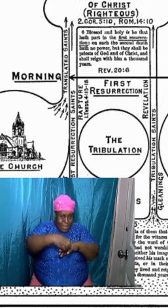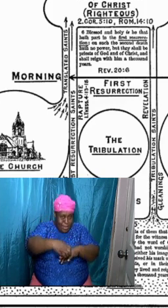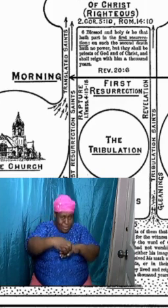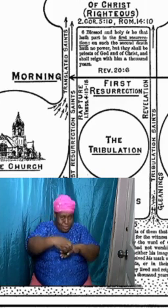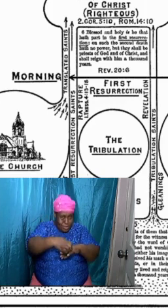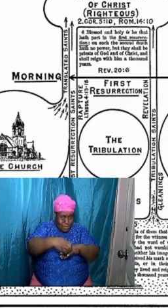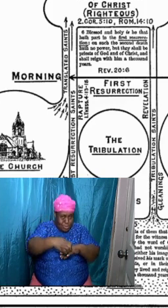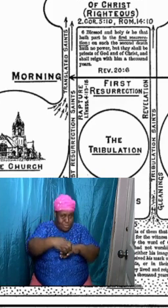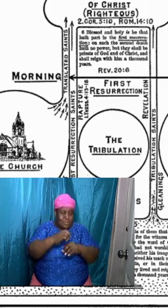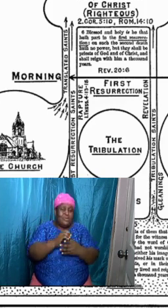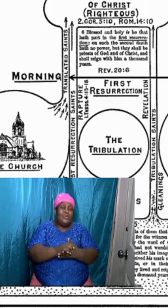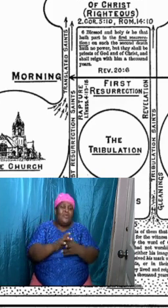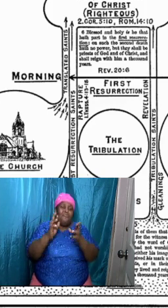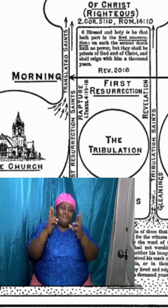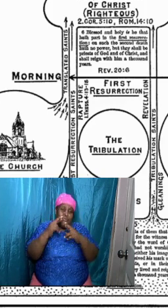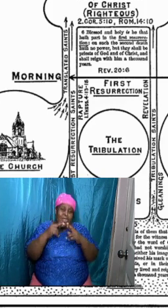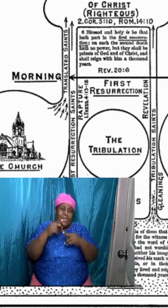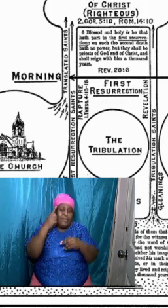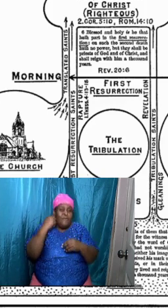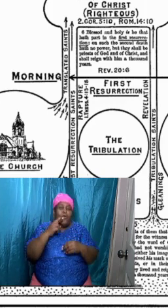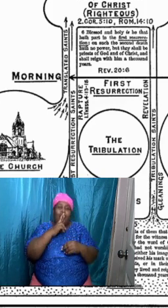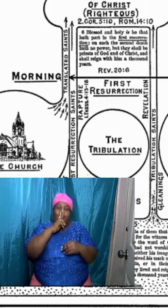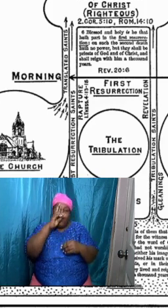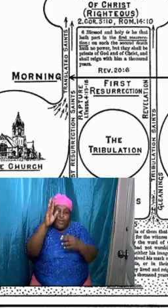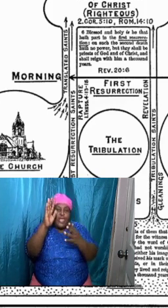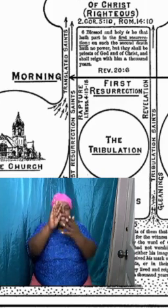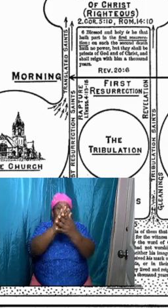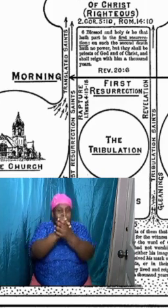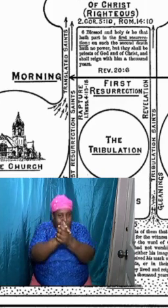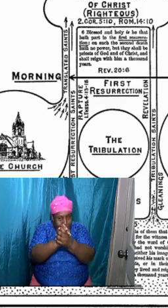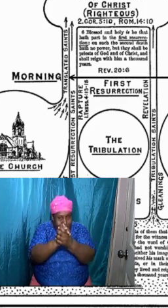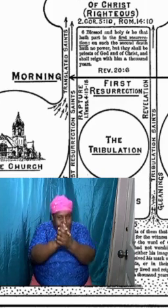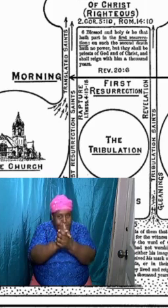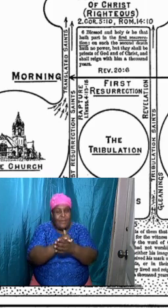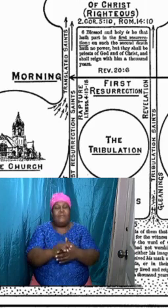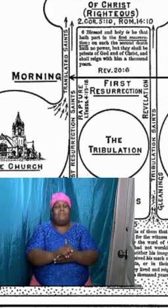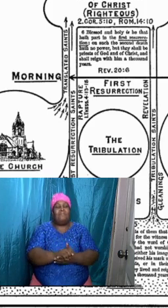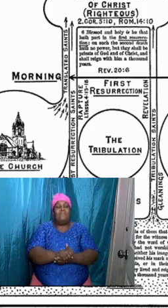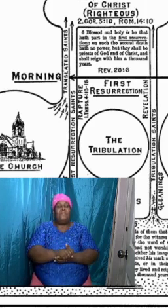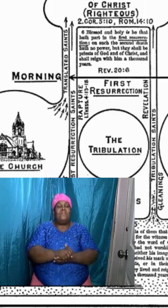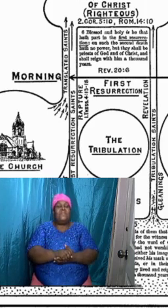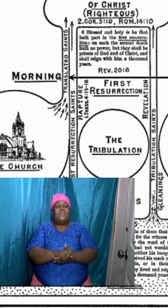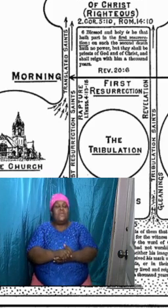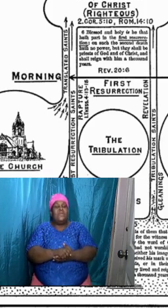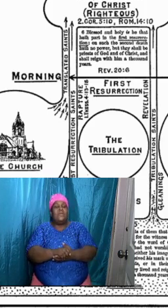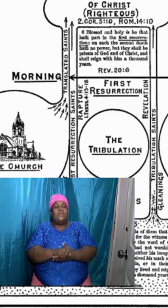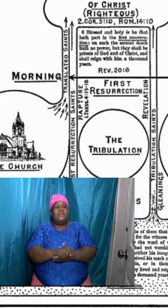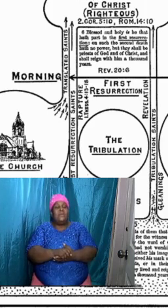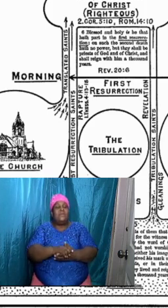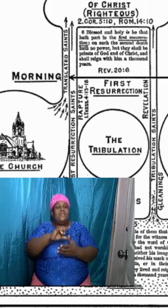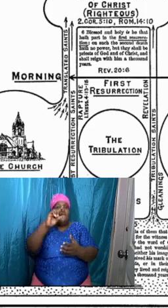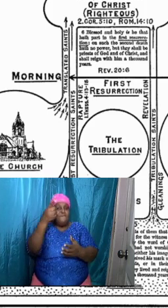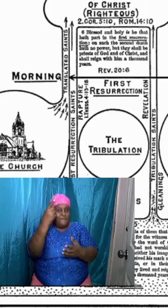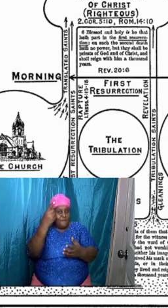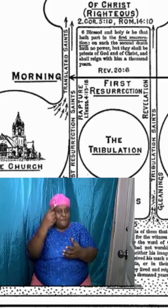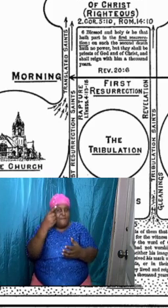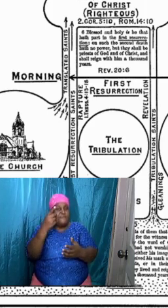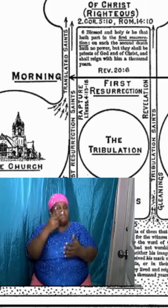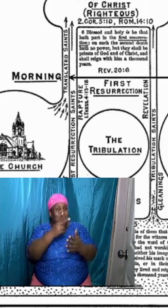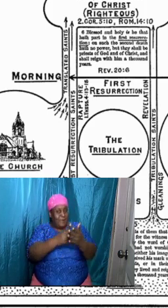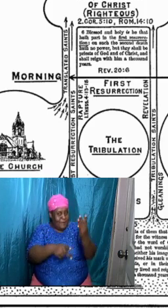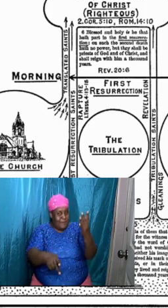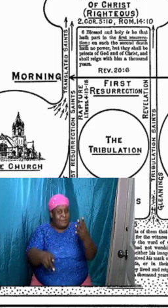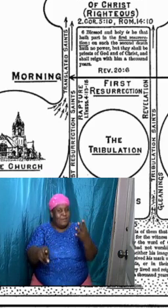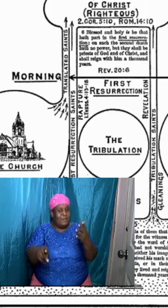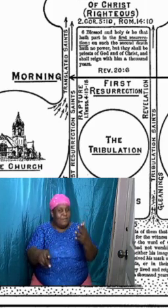actual marriage ceremony which is another phase right that would come so the first phase is